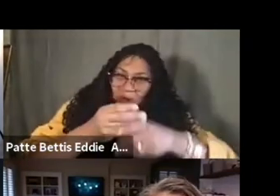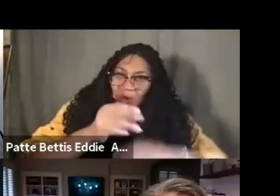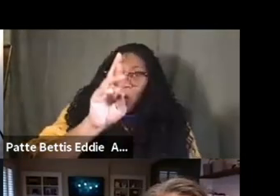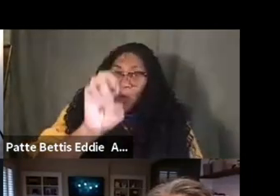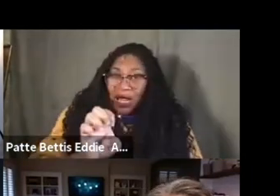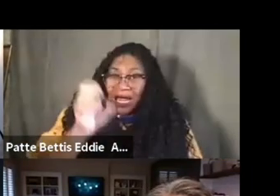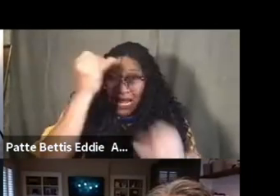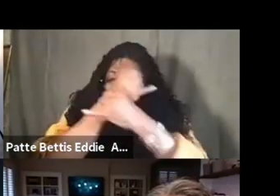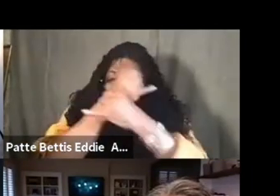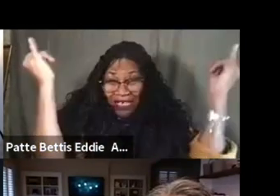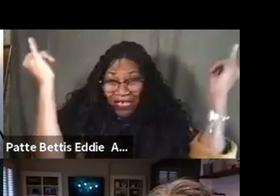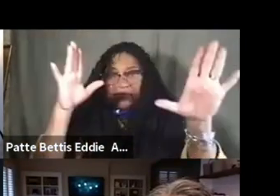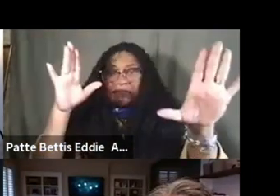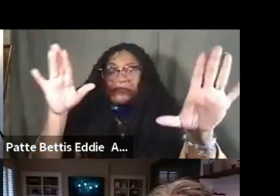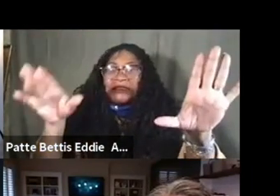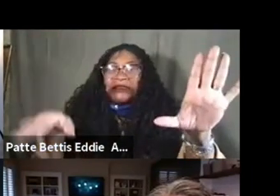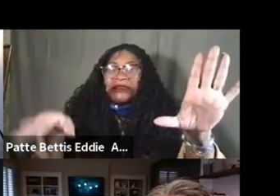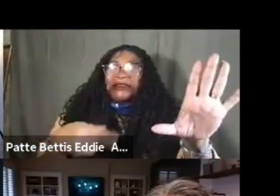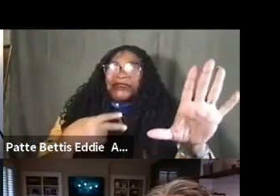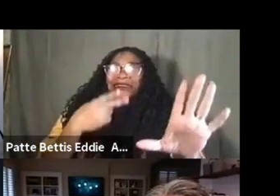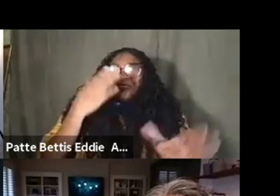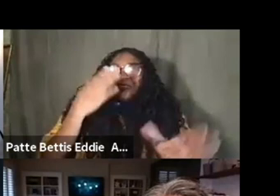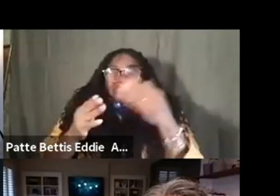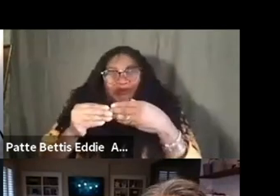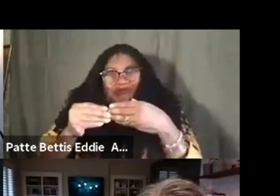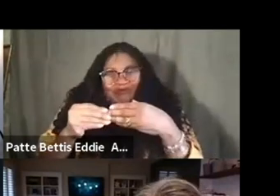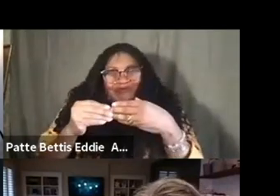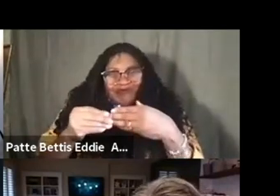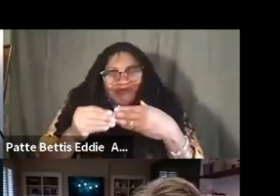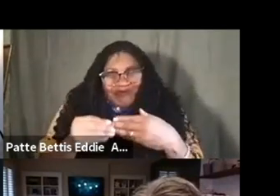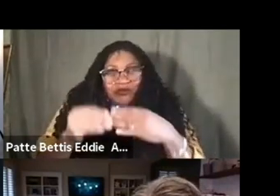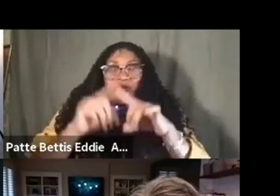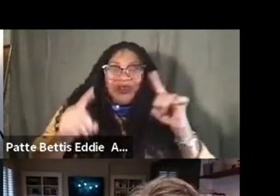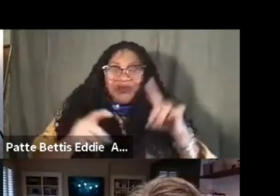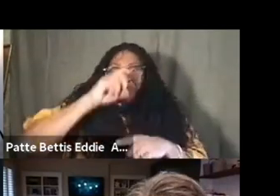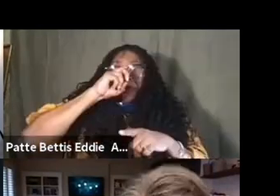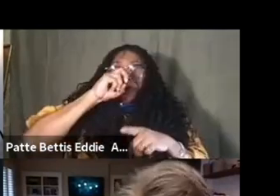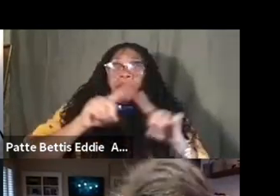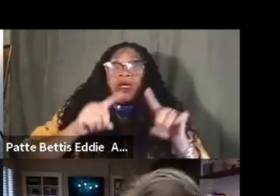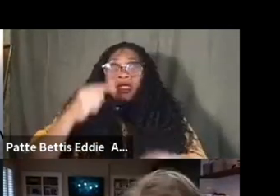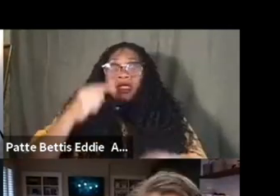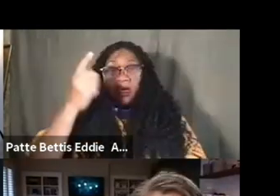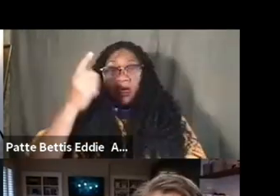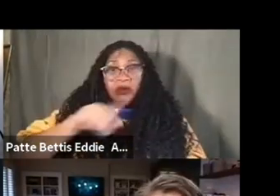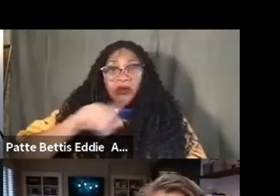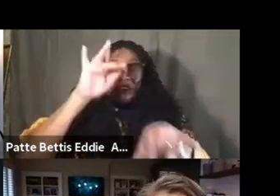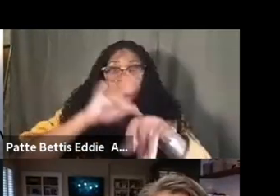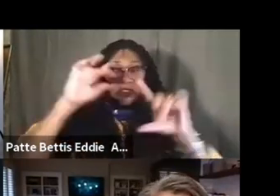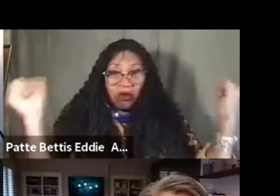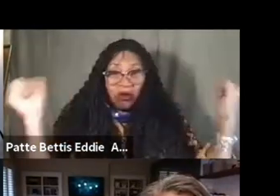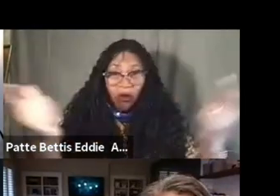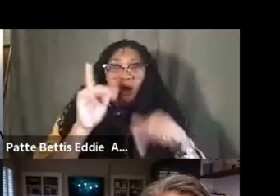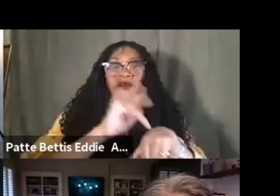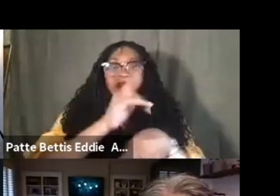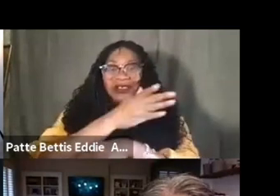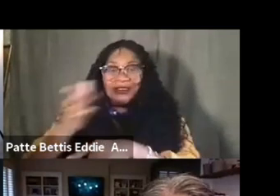to me, um, at this moment, but, um, I, um, I think that we've touched on everyone's sort of touchstones at this